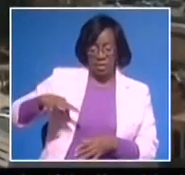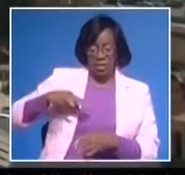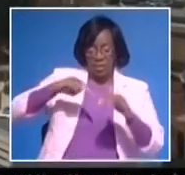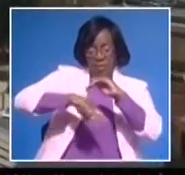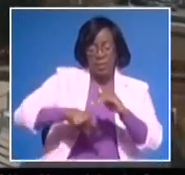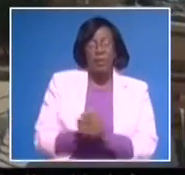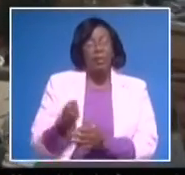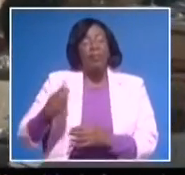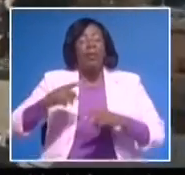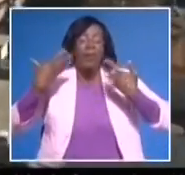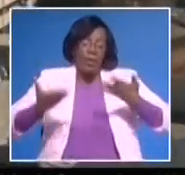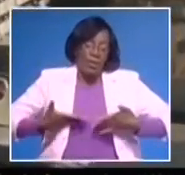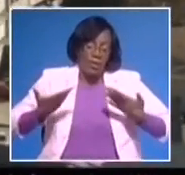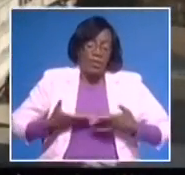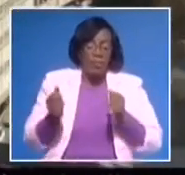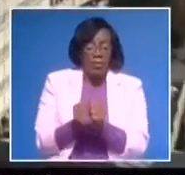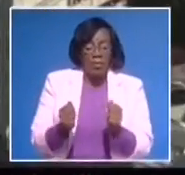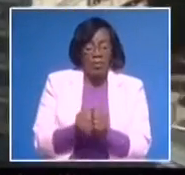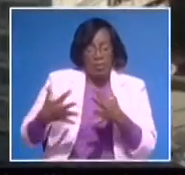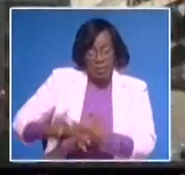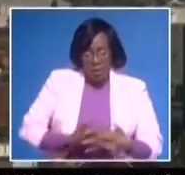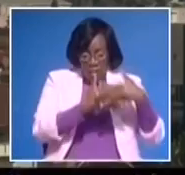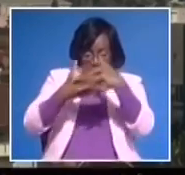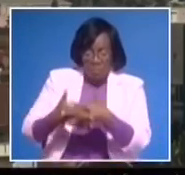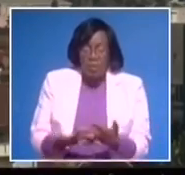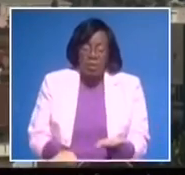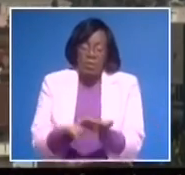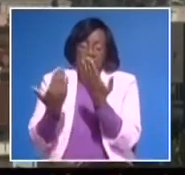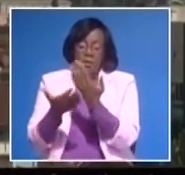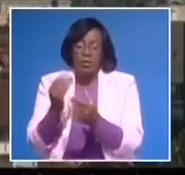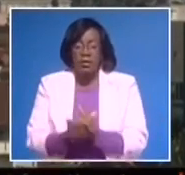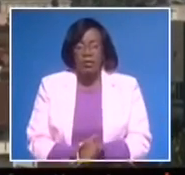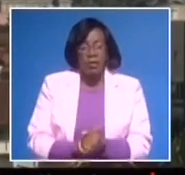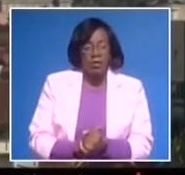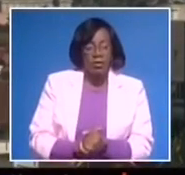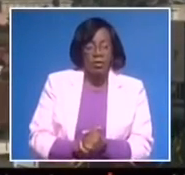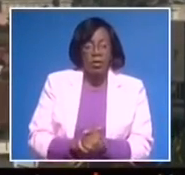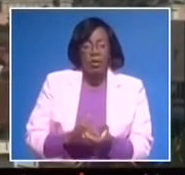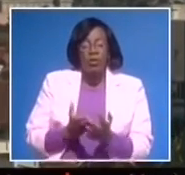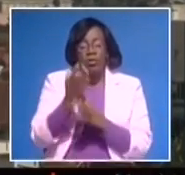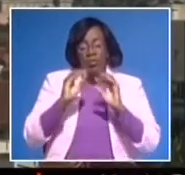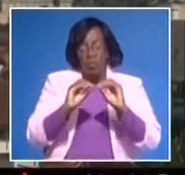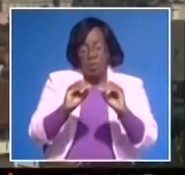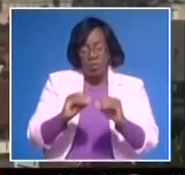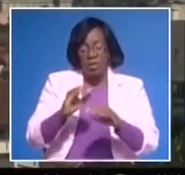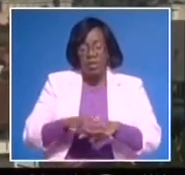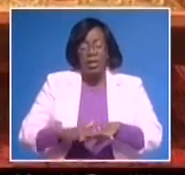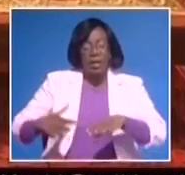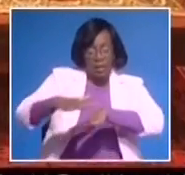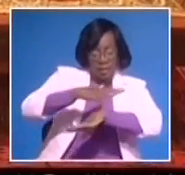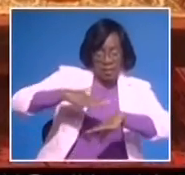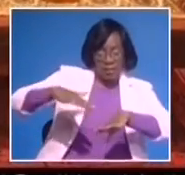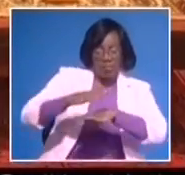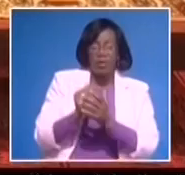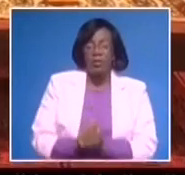assistance in the fields of education, environment, through the $3 billion Namibian dollars Millennium Challenge Account,